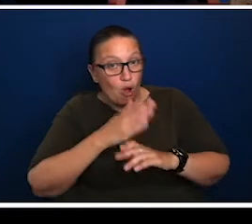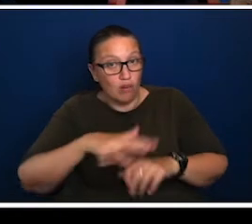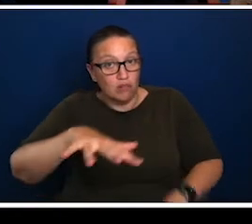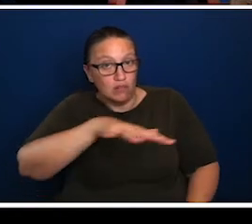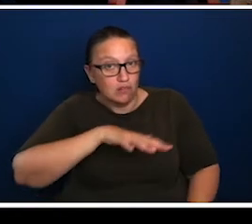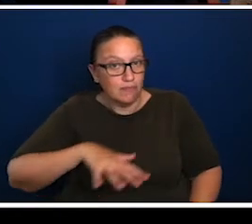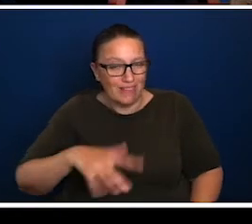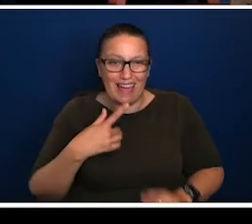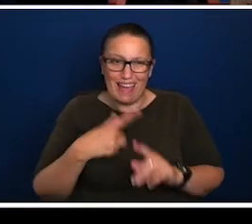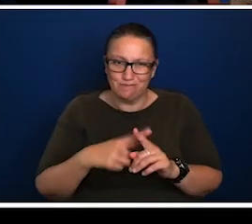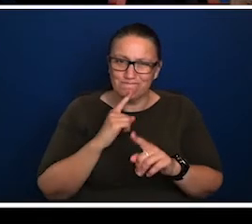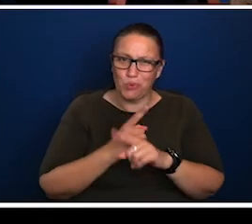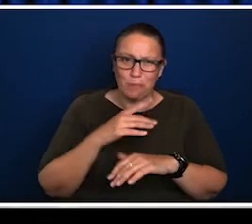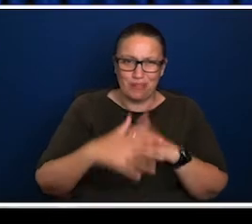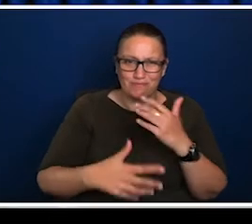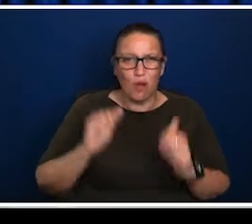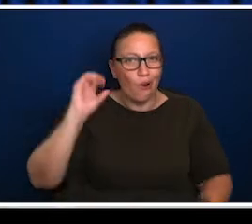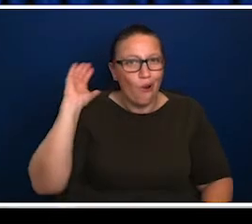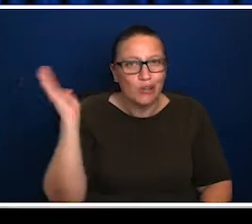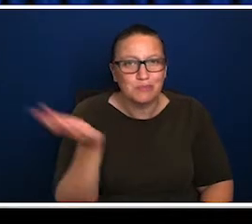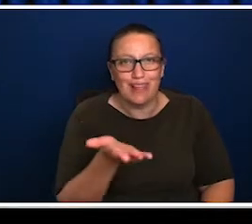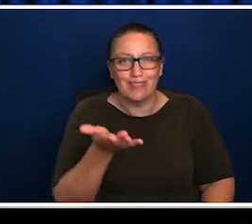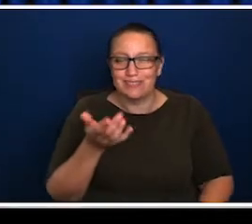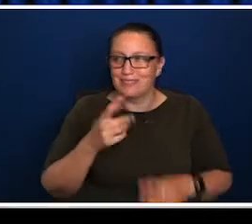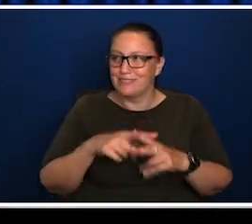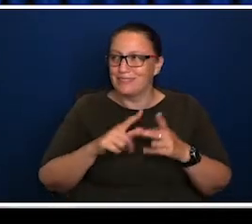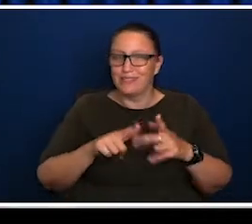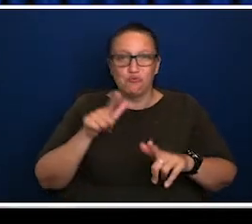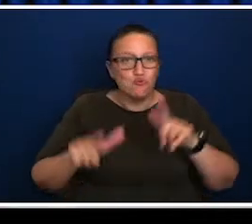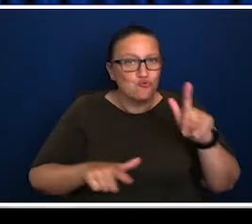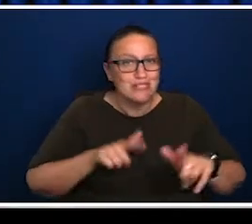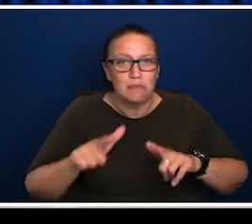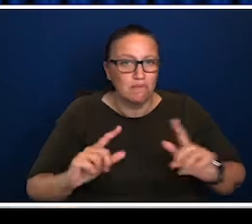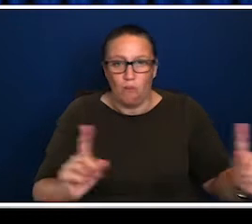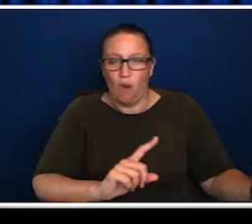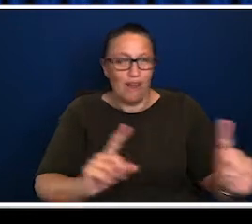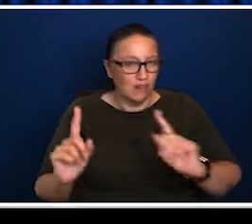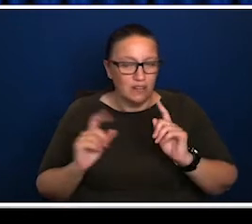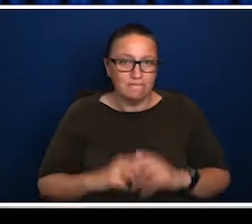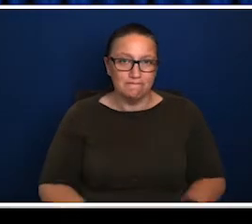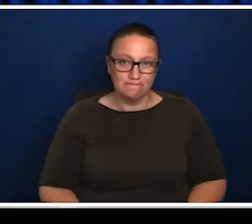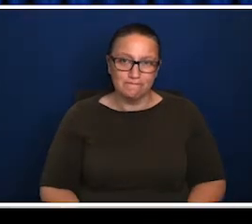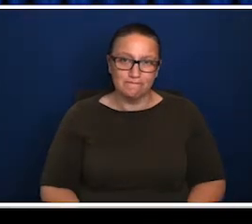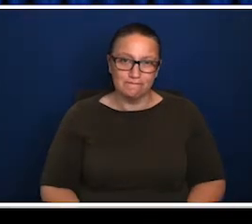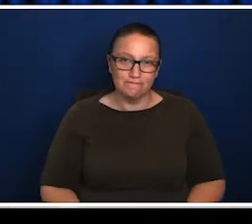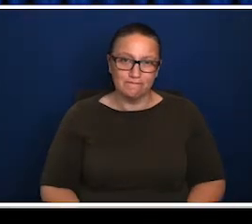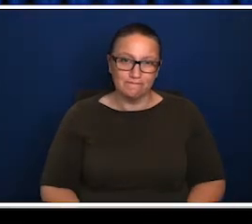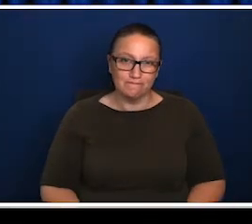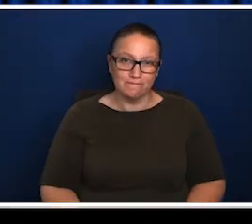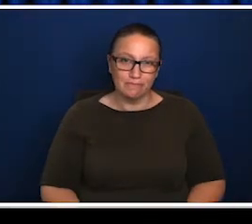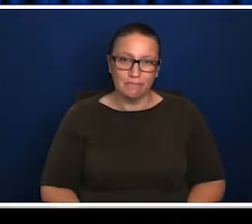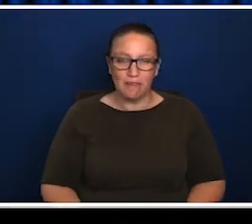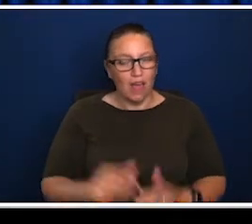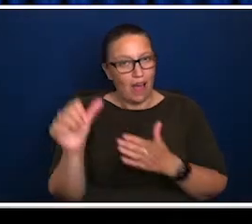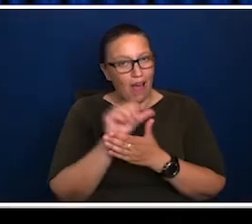to all those things that you were just talking about, whether it is hospitality or how it drives tourism and so on. But